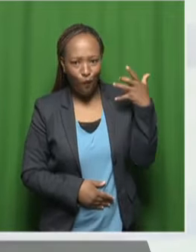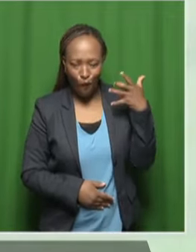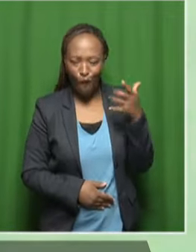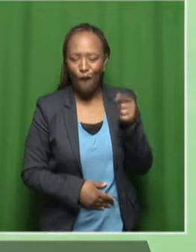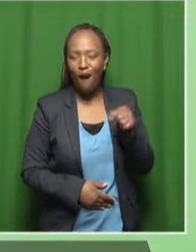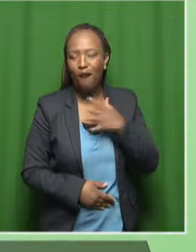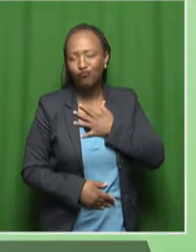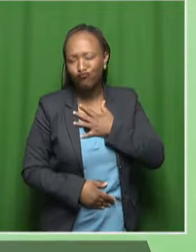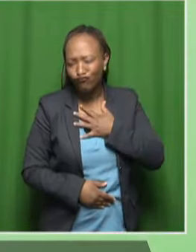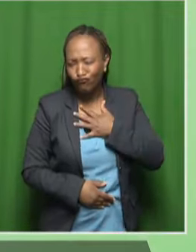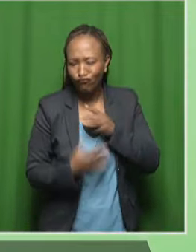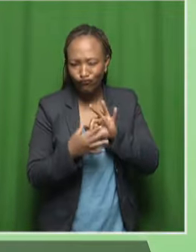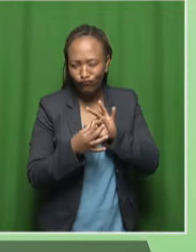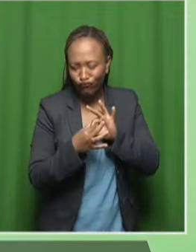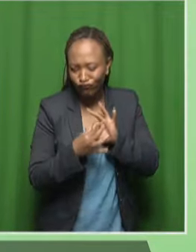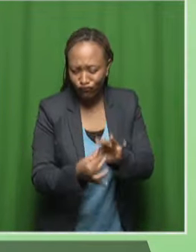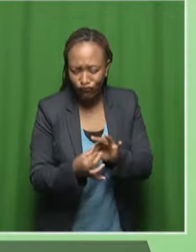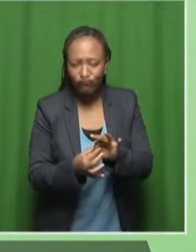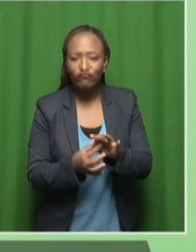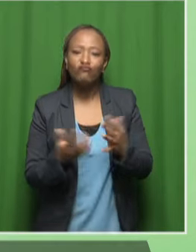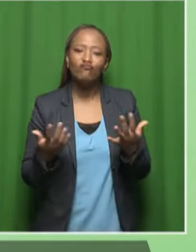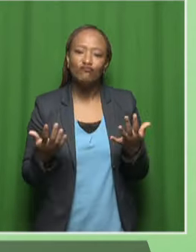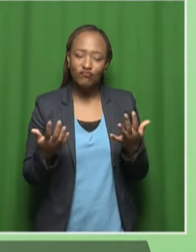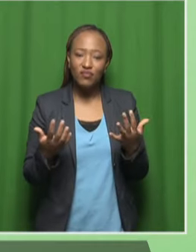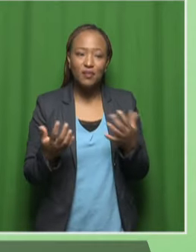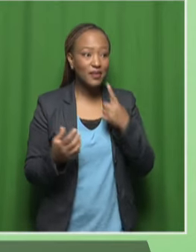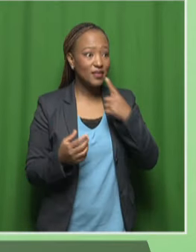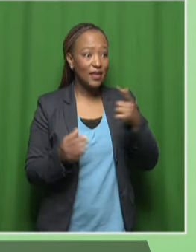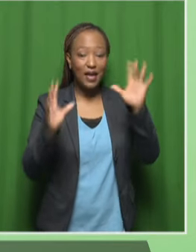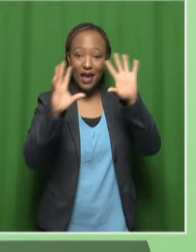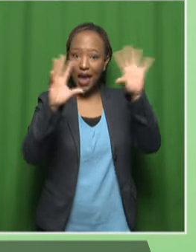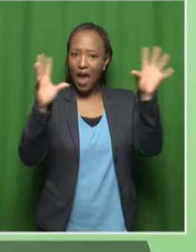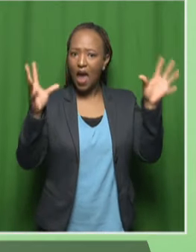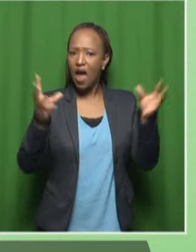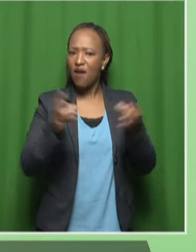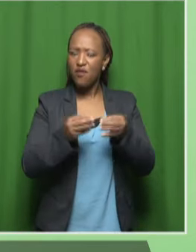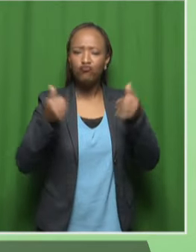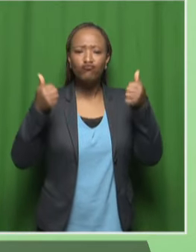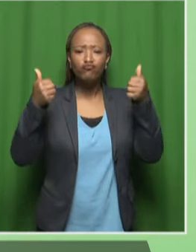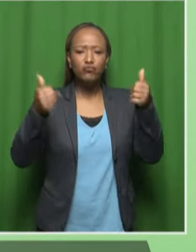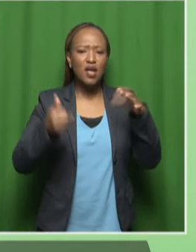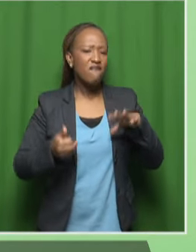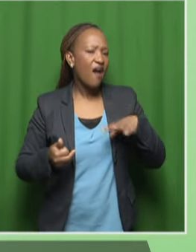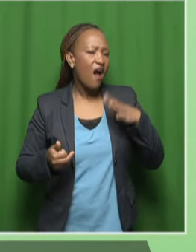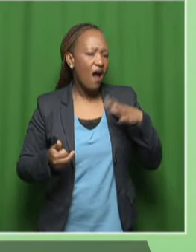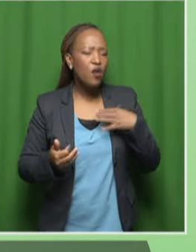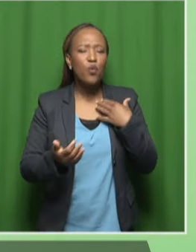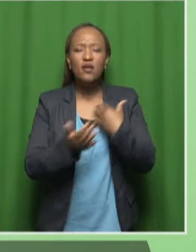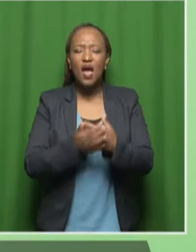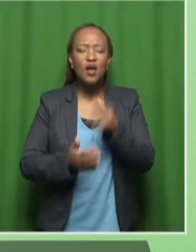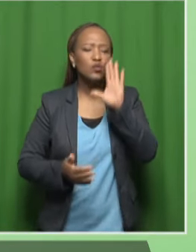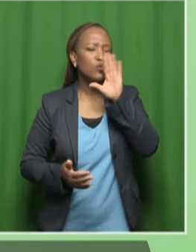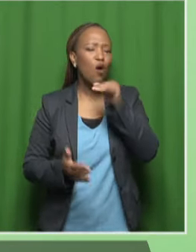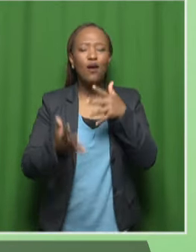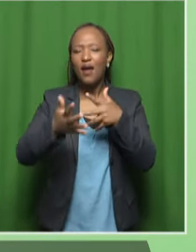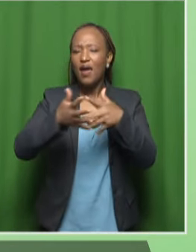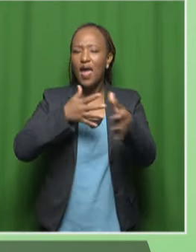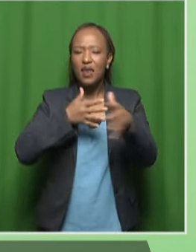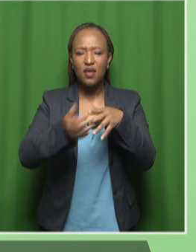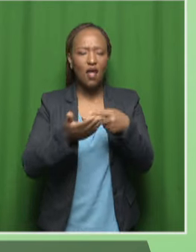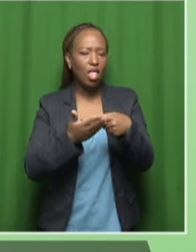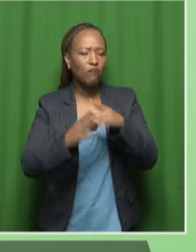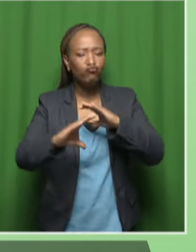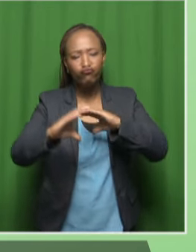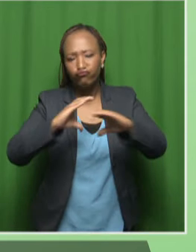says to me, everything's fine. Everything can be spoken about. You know, all these things